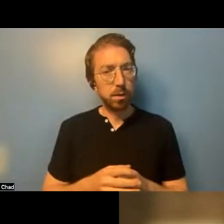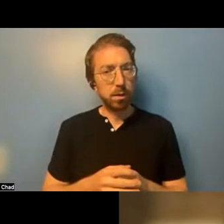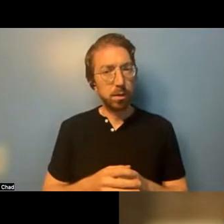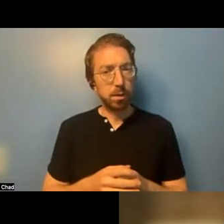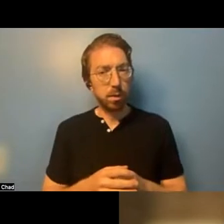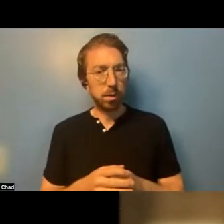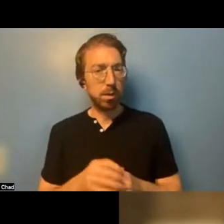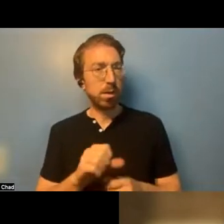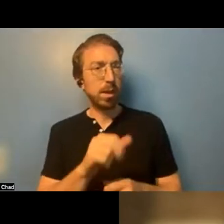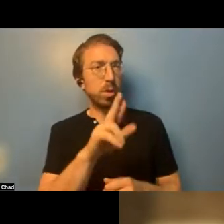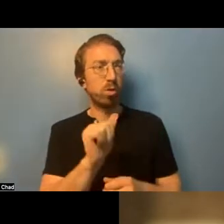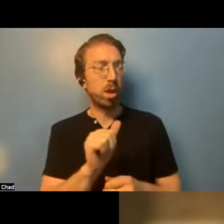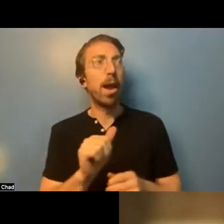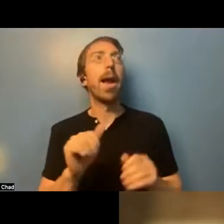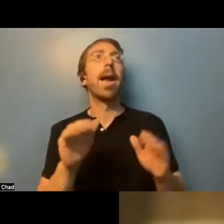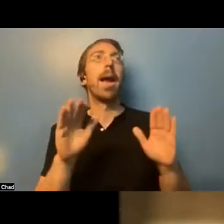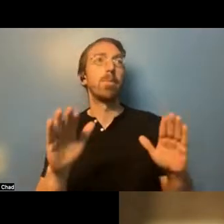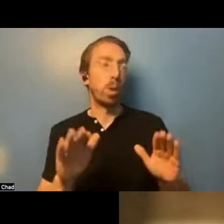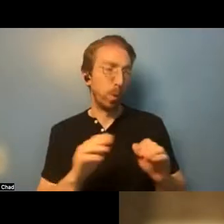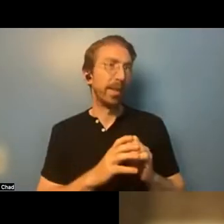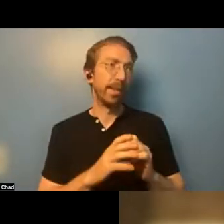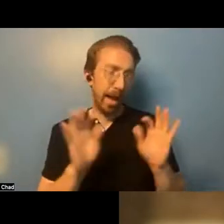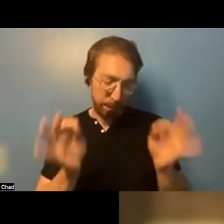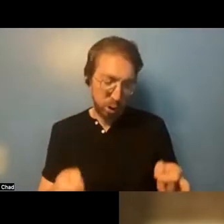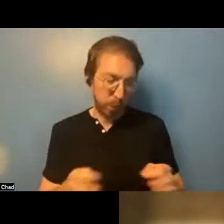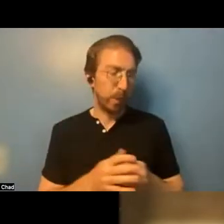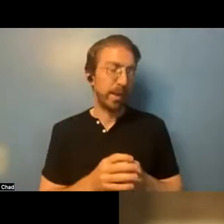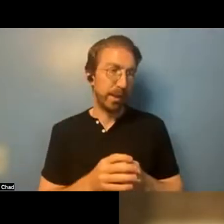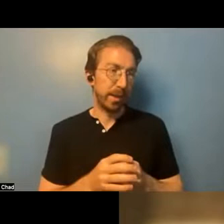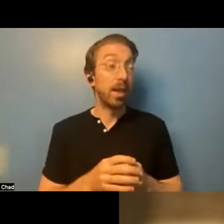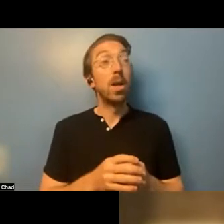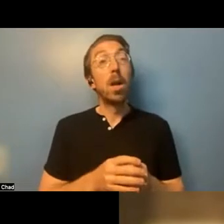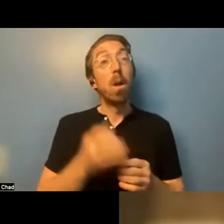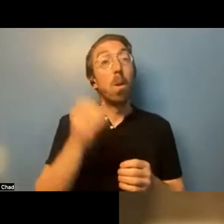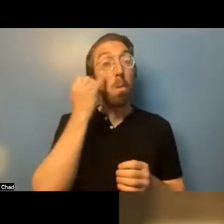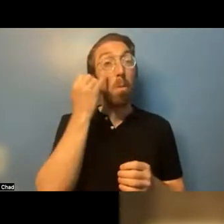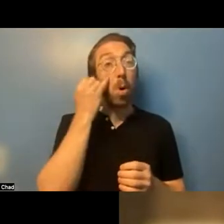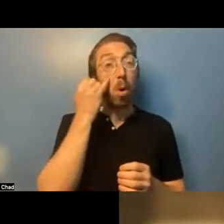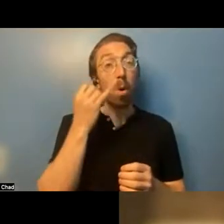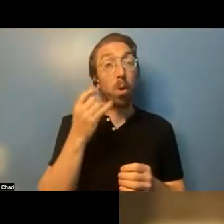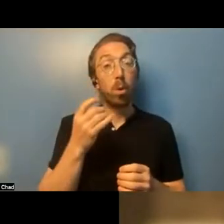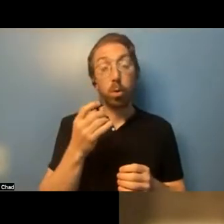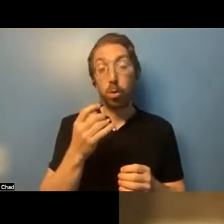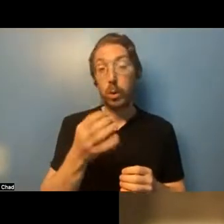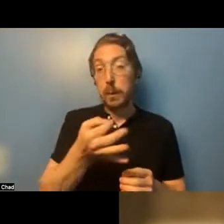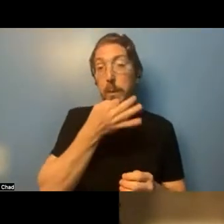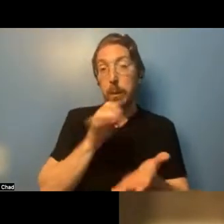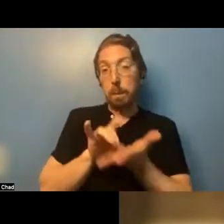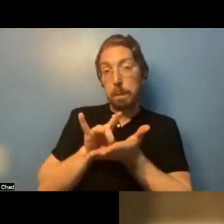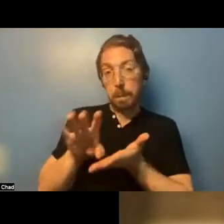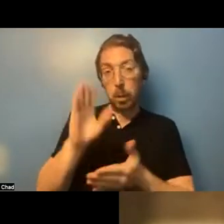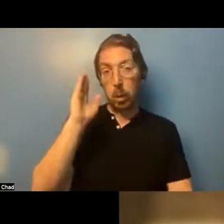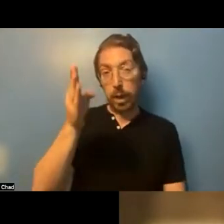Absolutely. So if you are facing eviction, um, then you should be